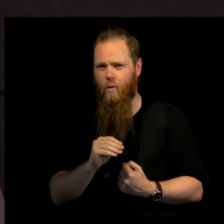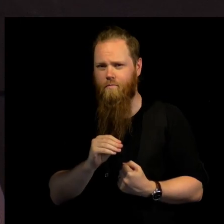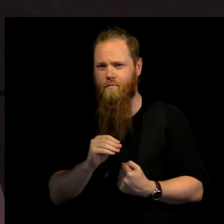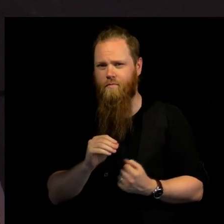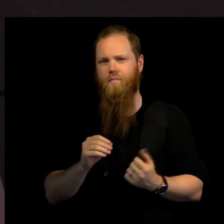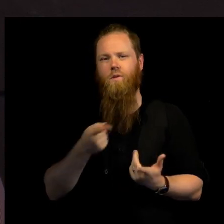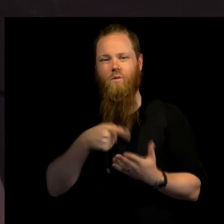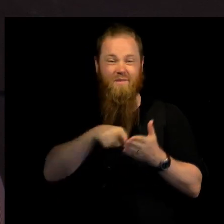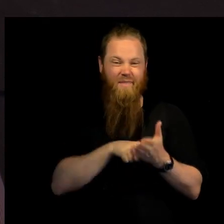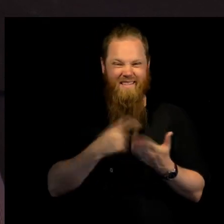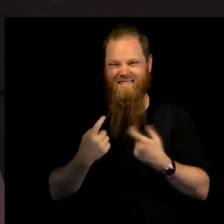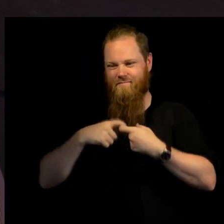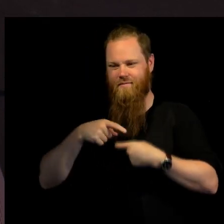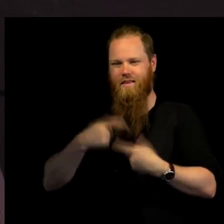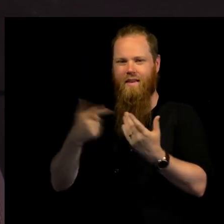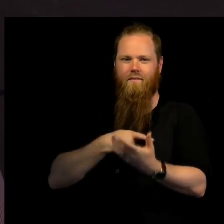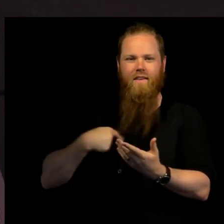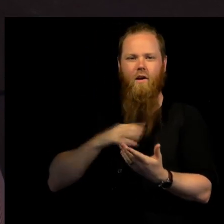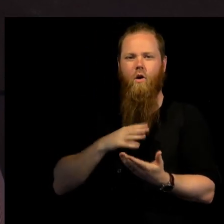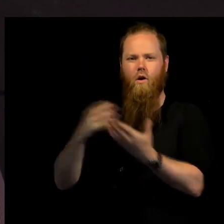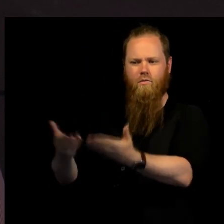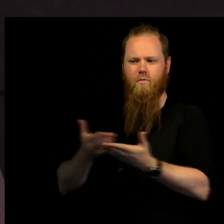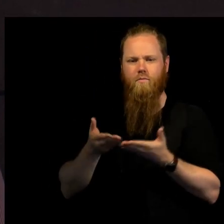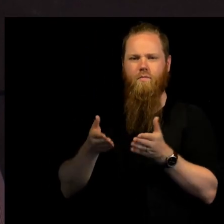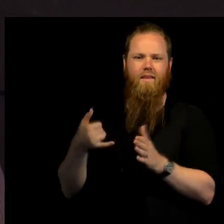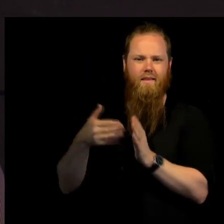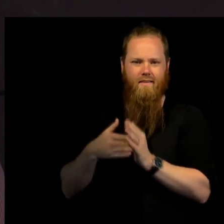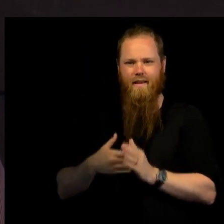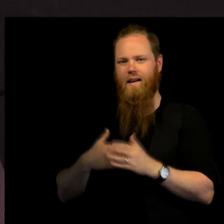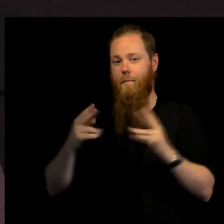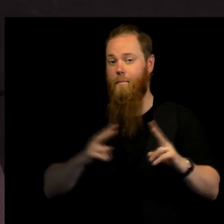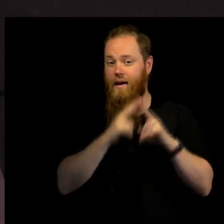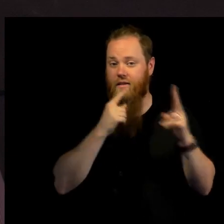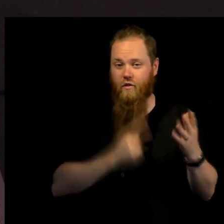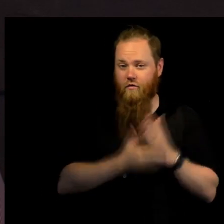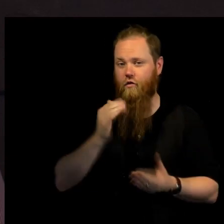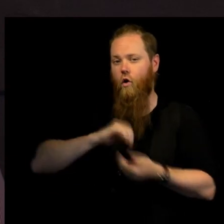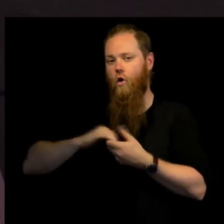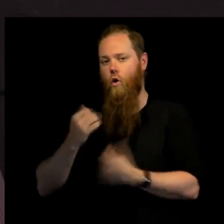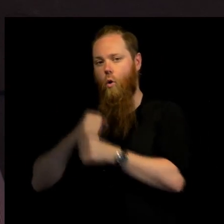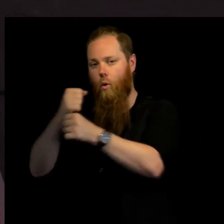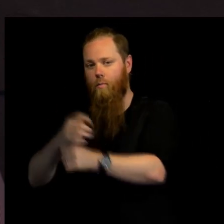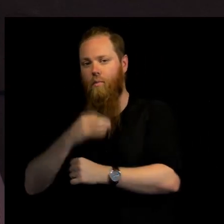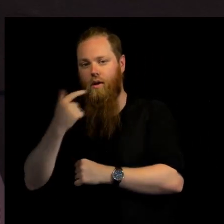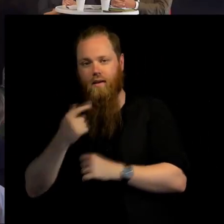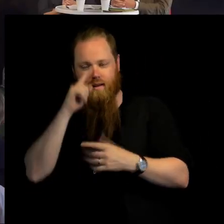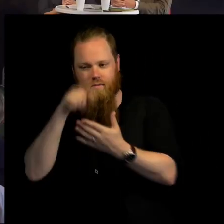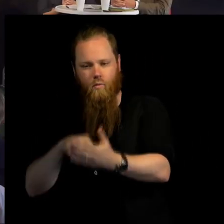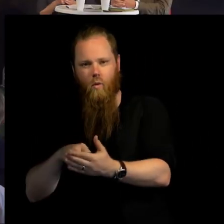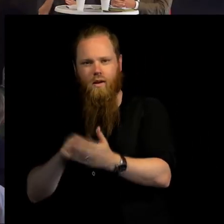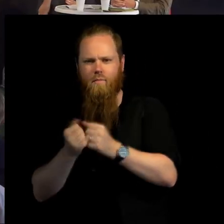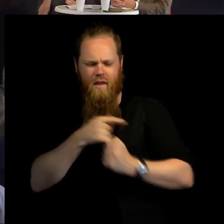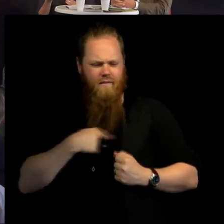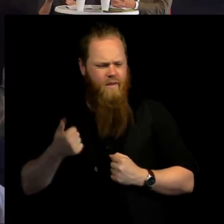also with the invitation that we have with the Global Goals and the Paris Agreement, where we also have invited different actors from societies